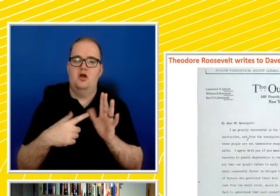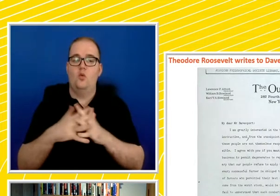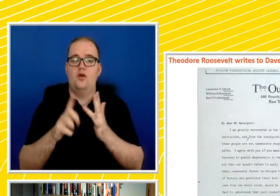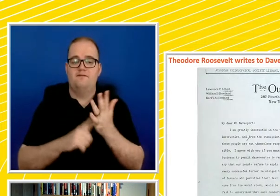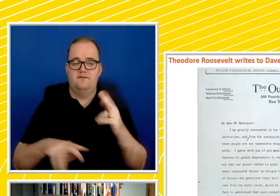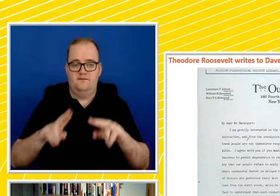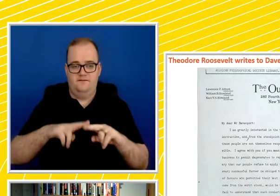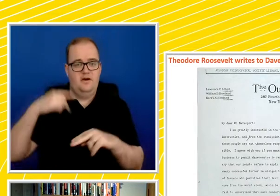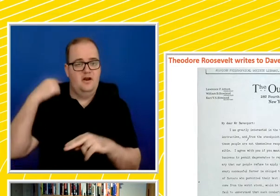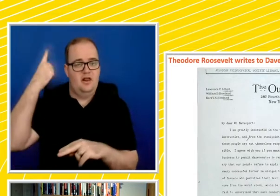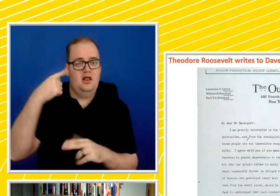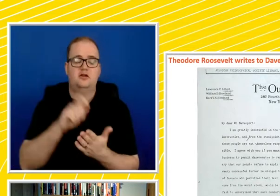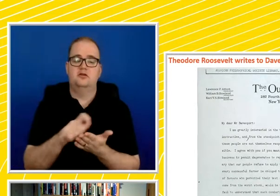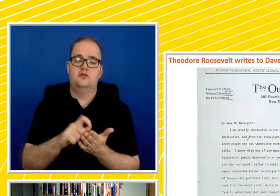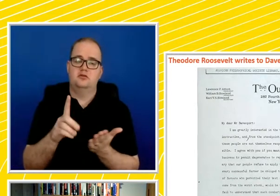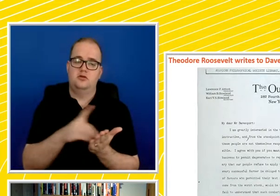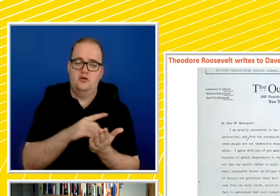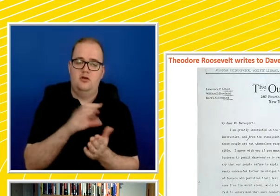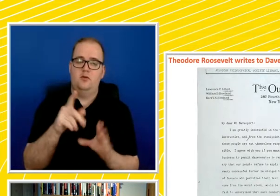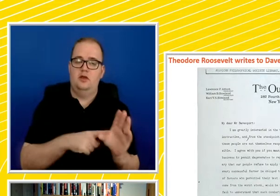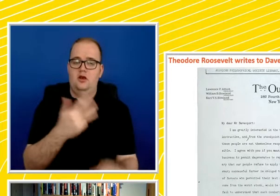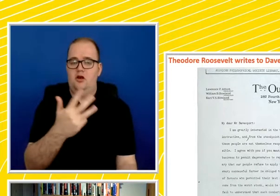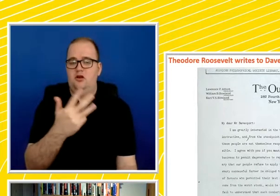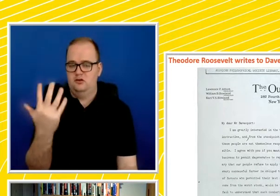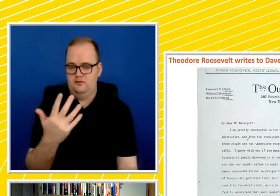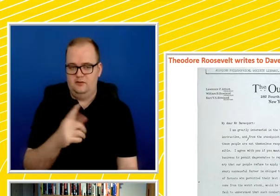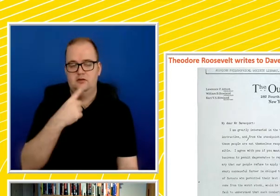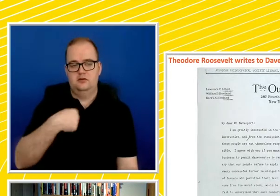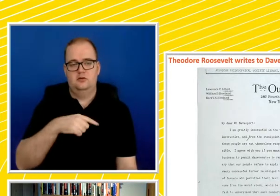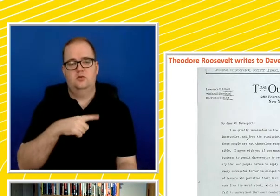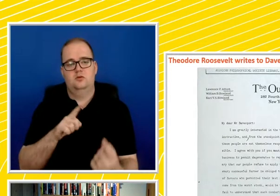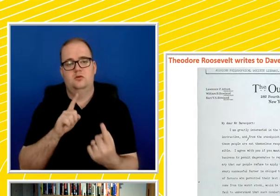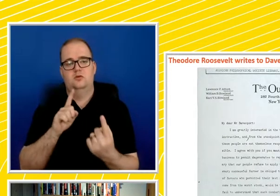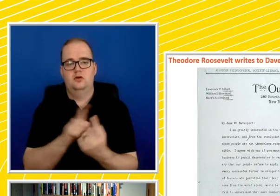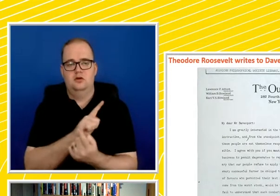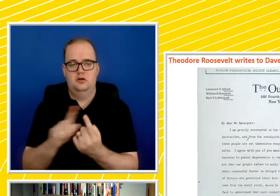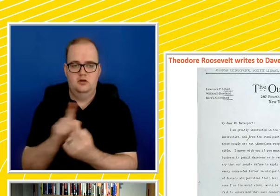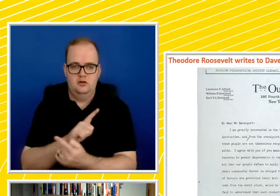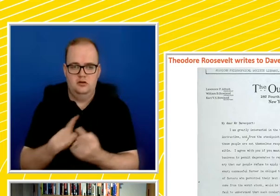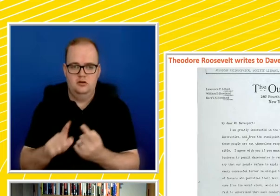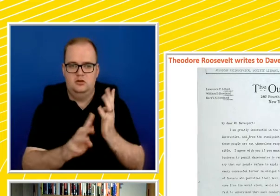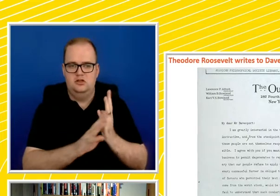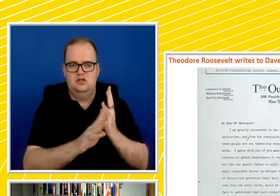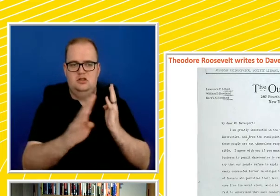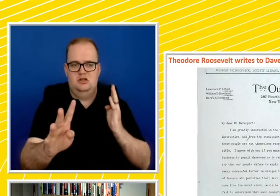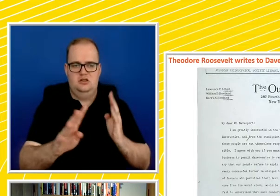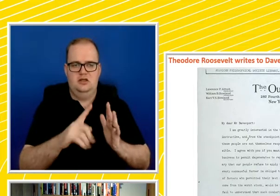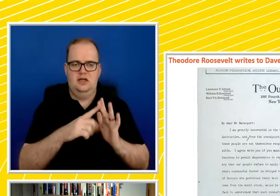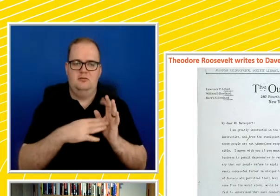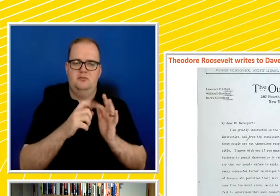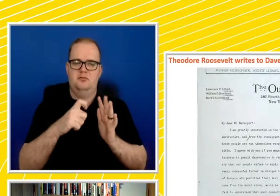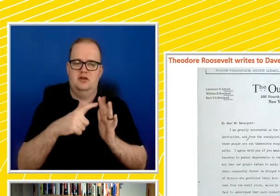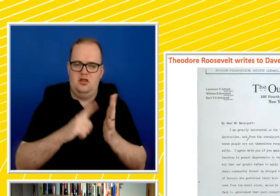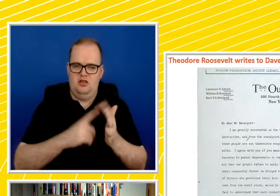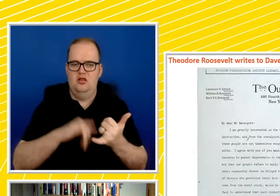a diary entry from 1915. We met and had to pass a long line of imbeciles. The first was a very tall young man, just queer enough to look at